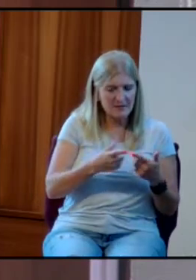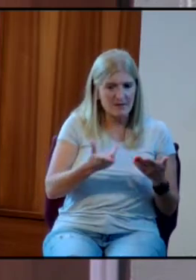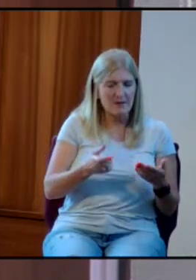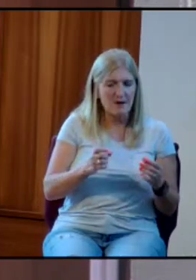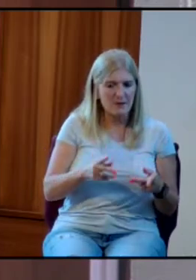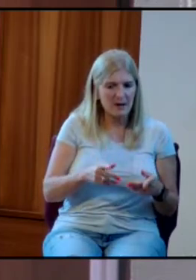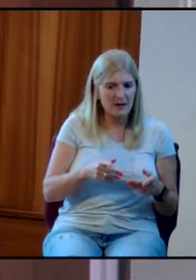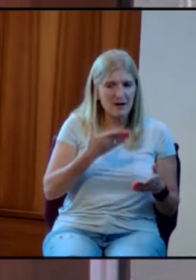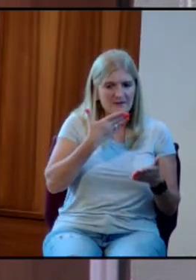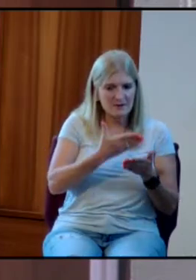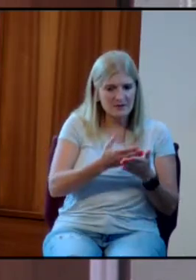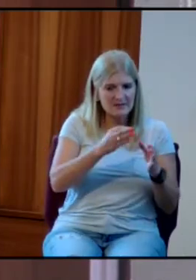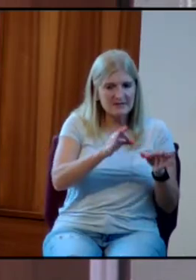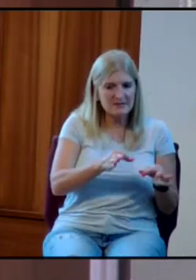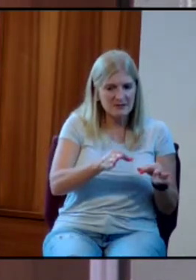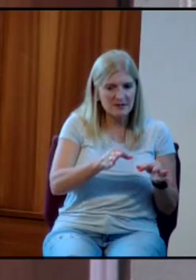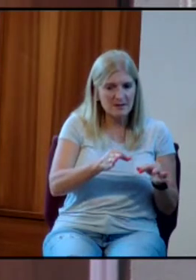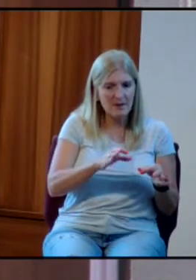what is best in me?